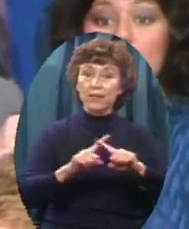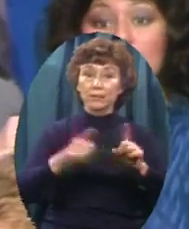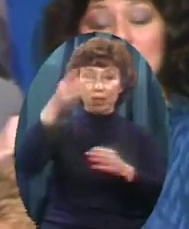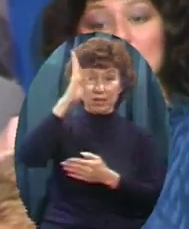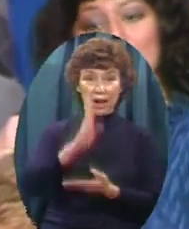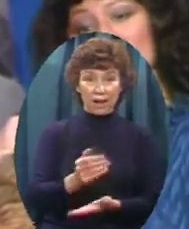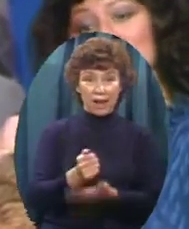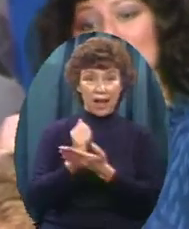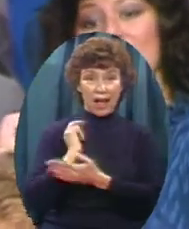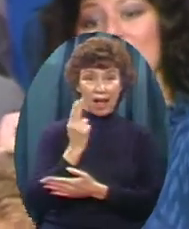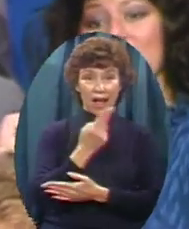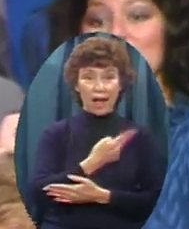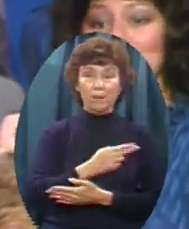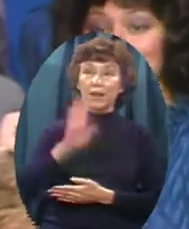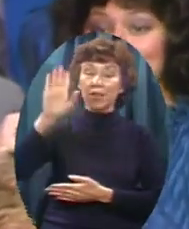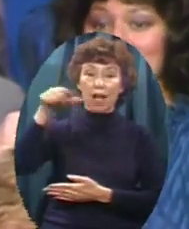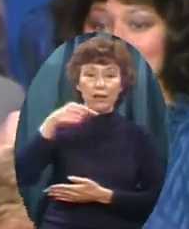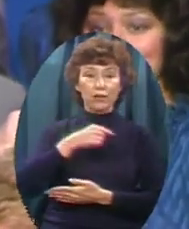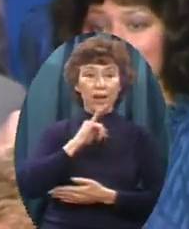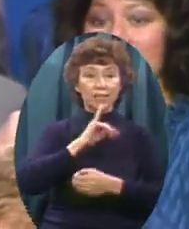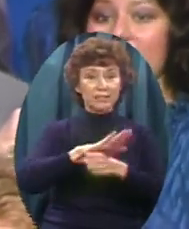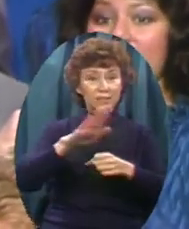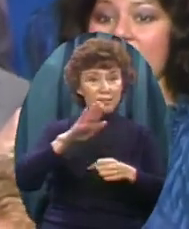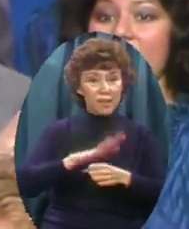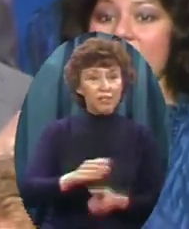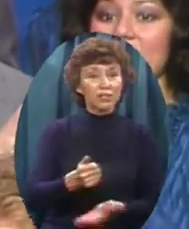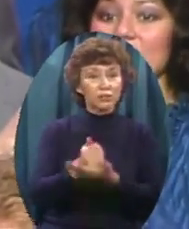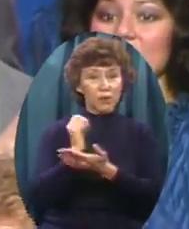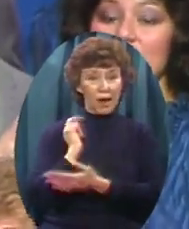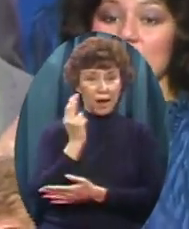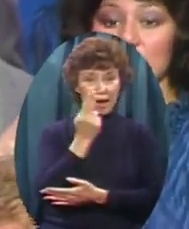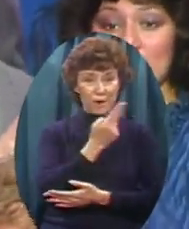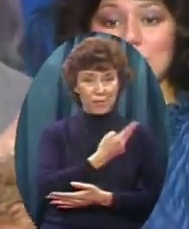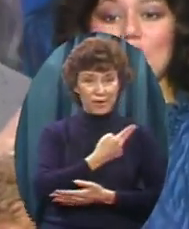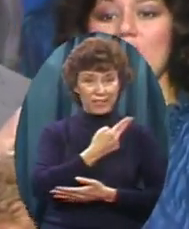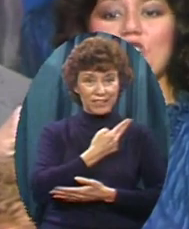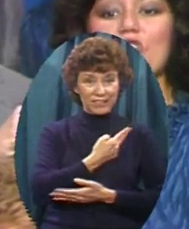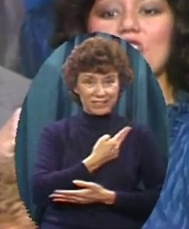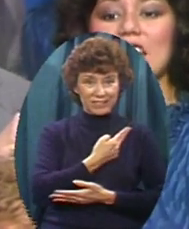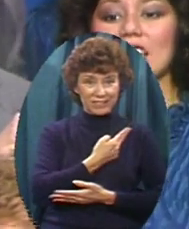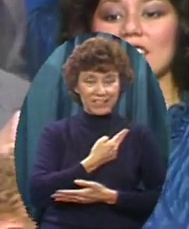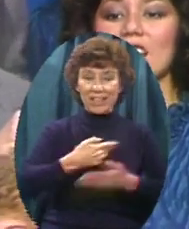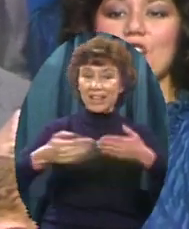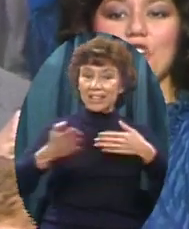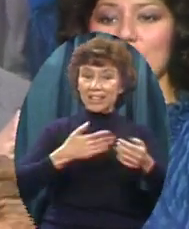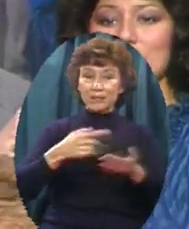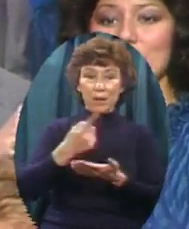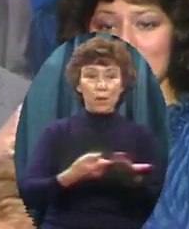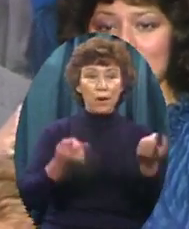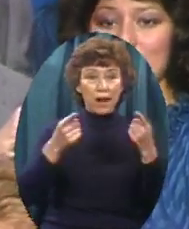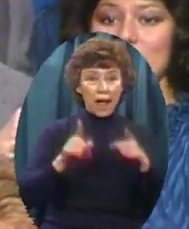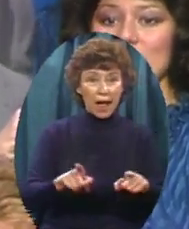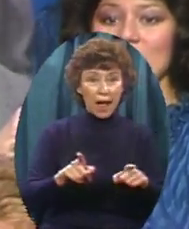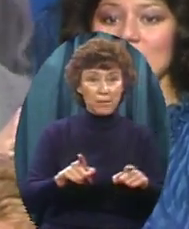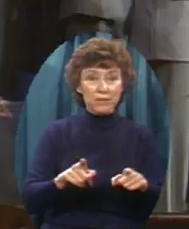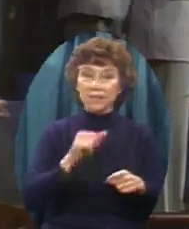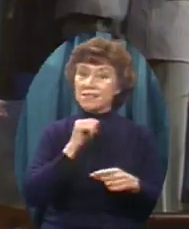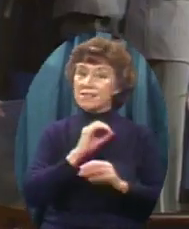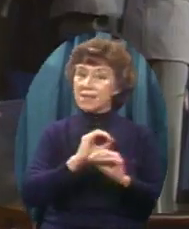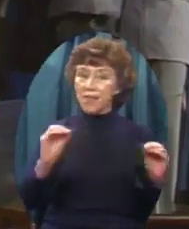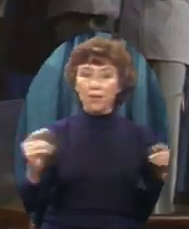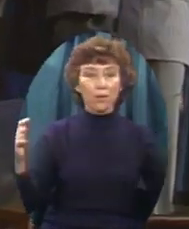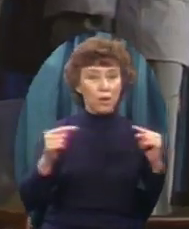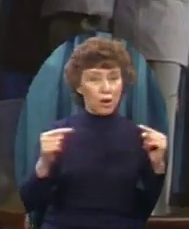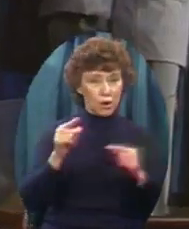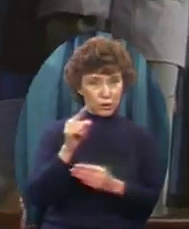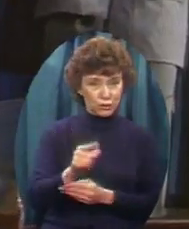My grace all sufficient shall be thy supply. The flames shall not hurt thee, the flames shall not hurt thee, I hold thee